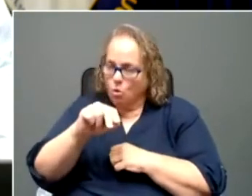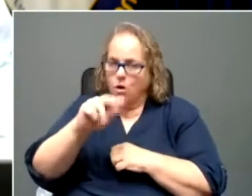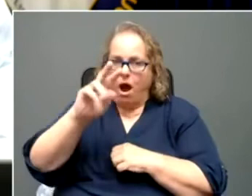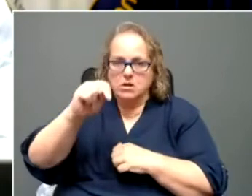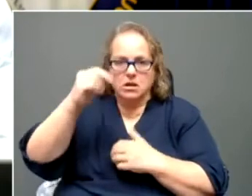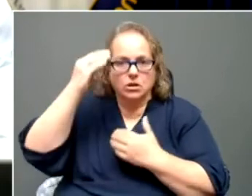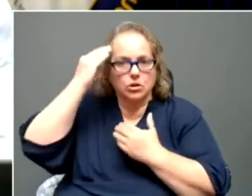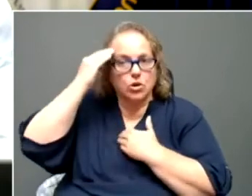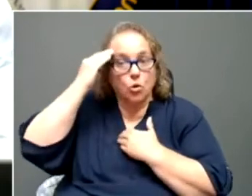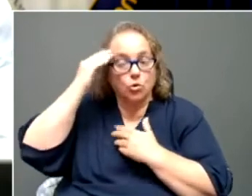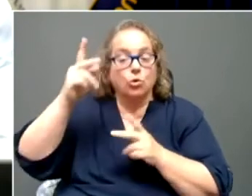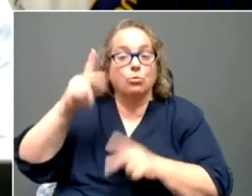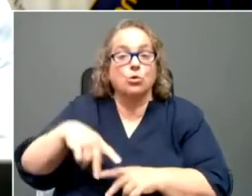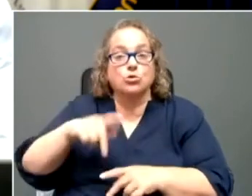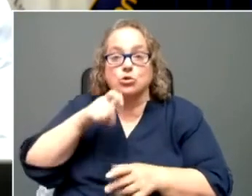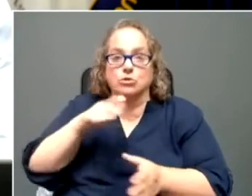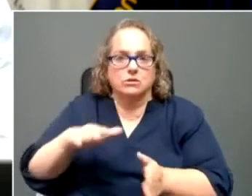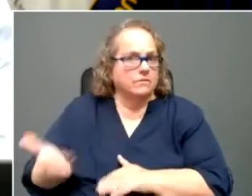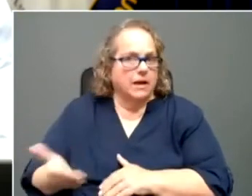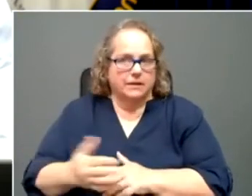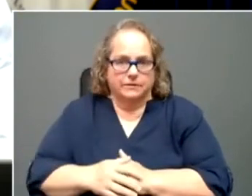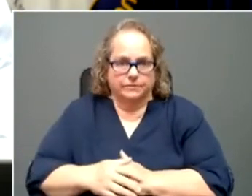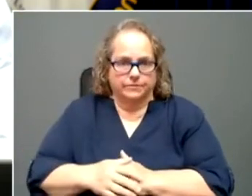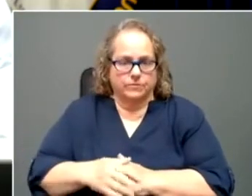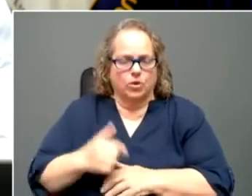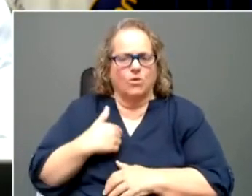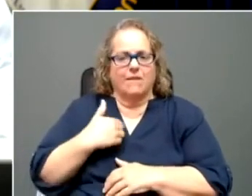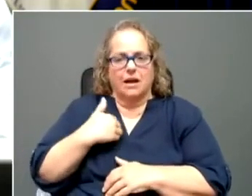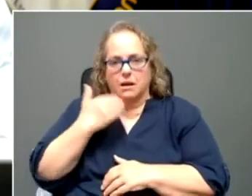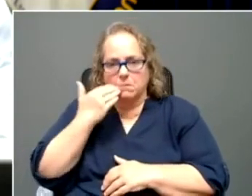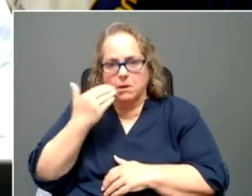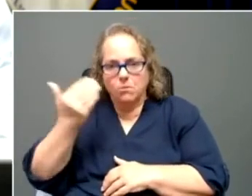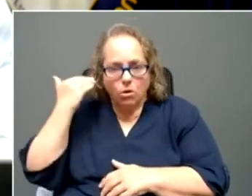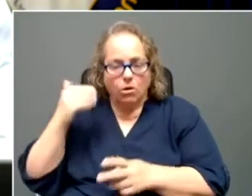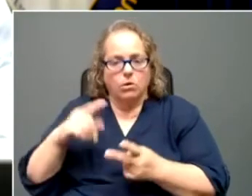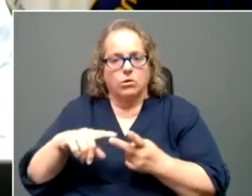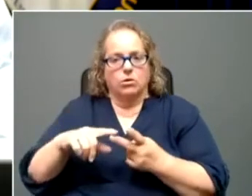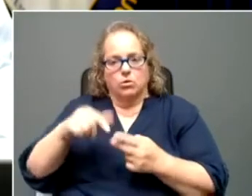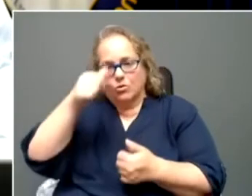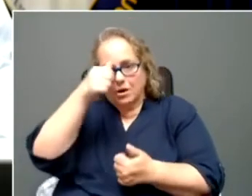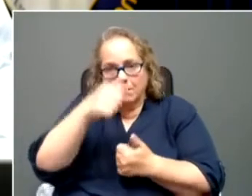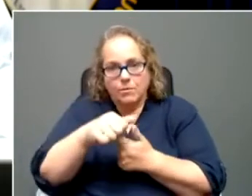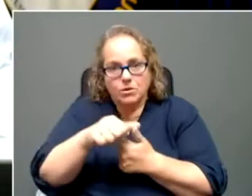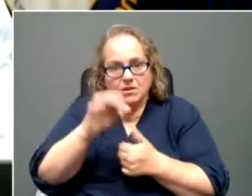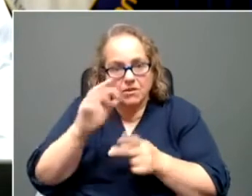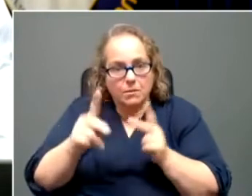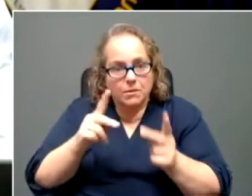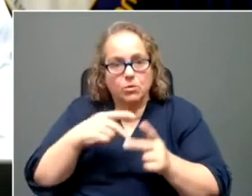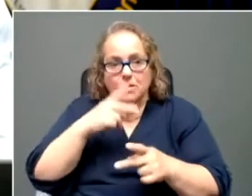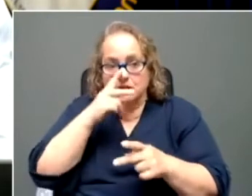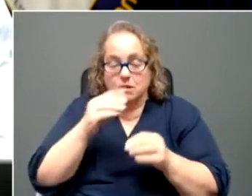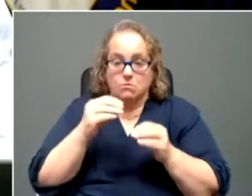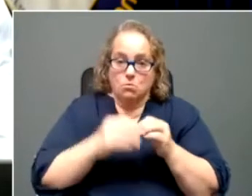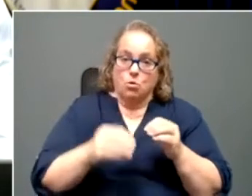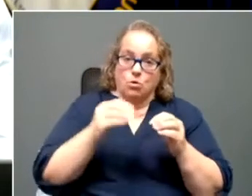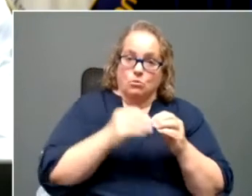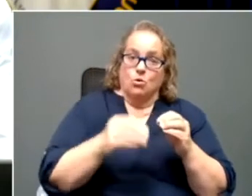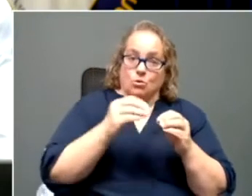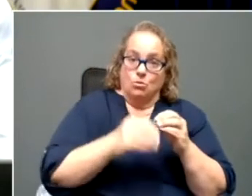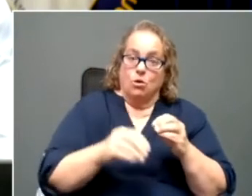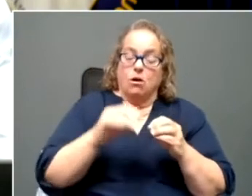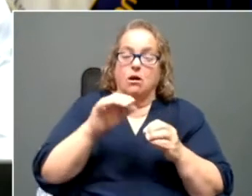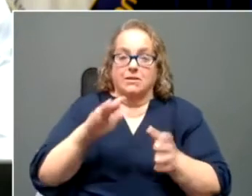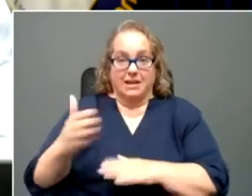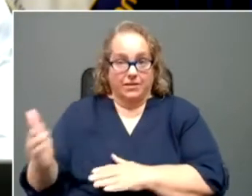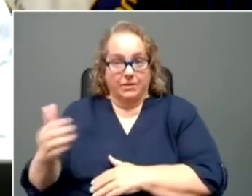We've held memorials, remembrances as we have seen more and more and more death.